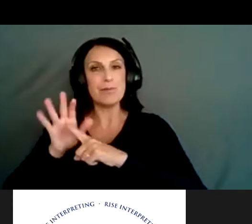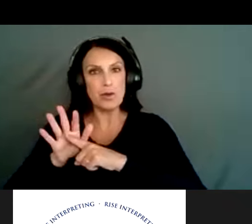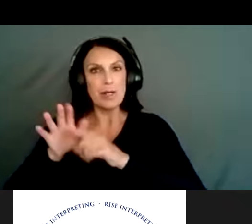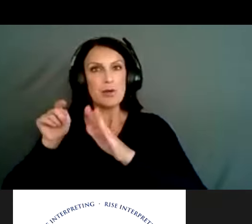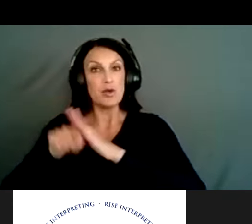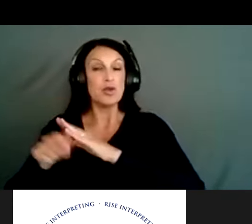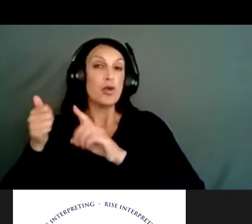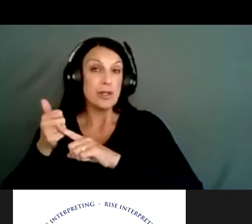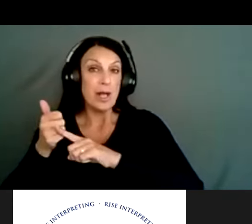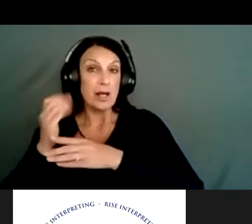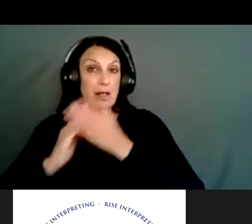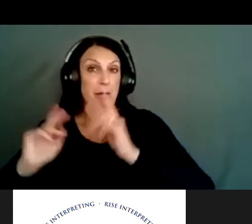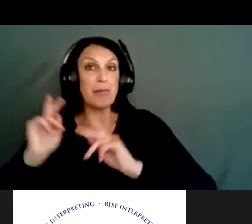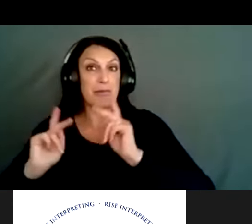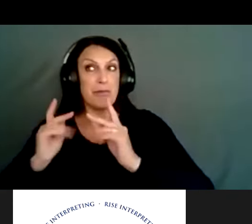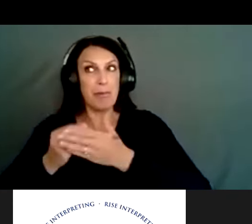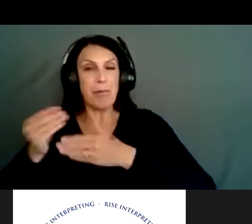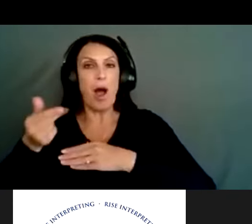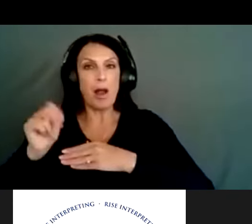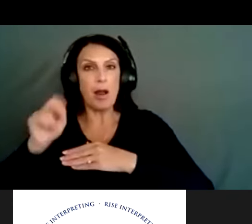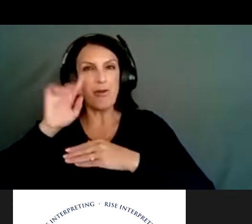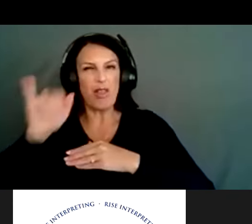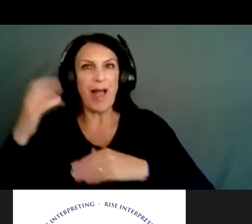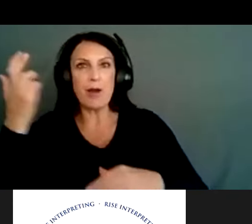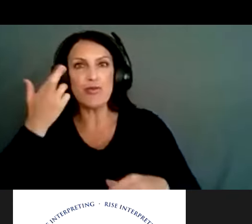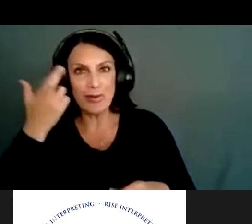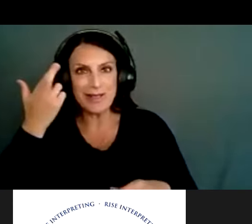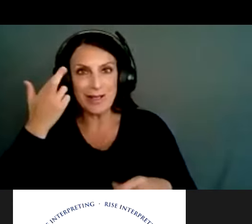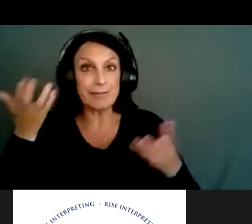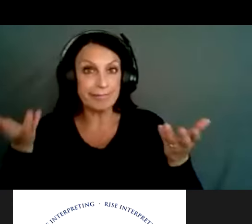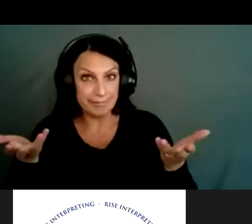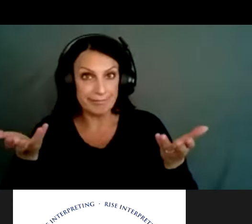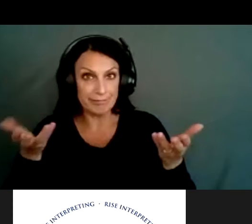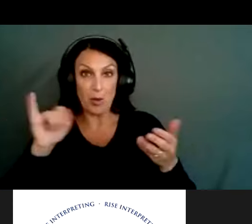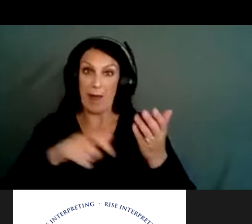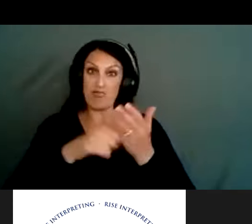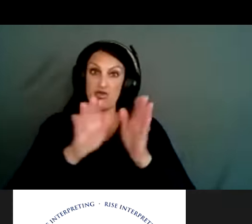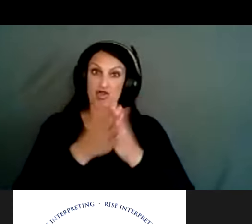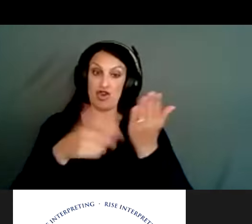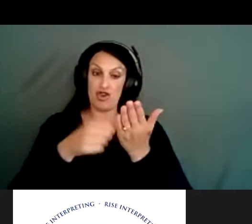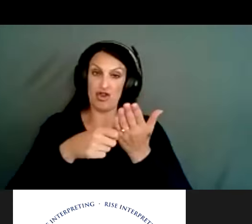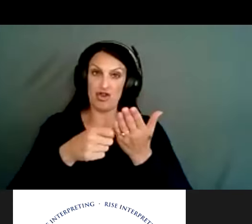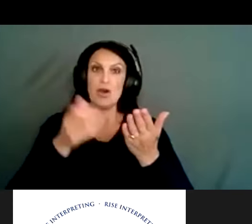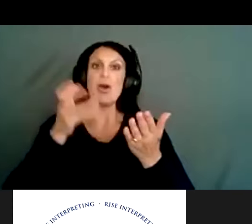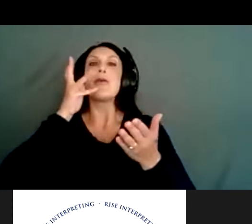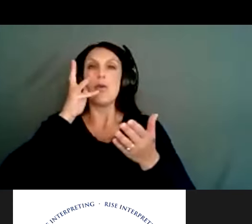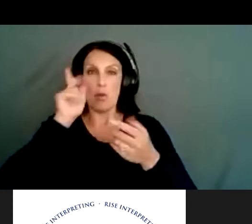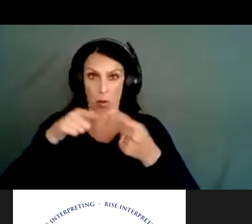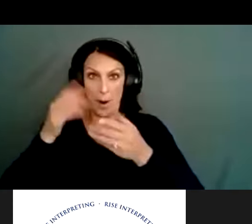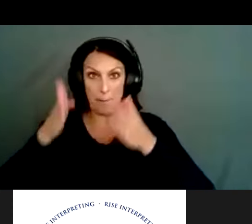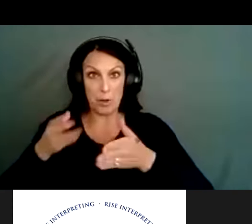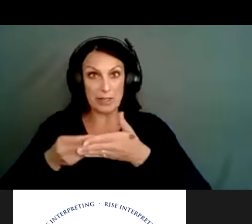passing those out, kind of actively giving those to every firearm purchase. In San Diego County, we also created the website,